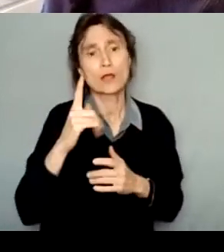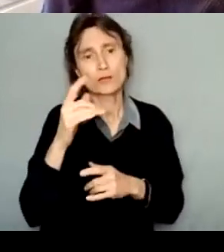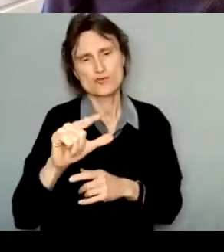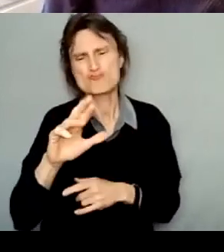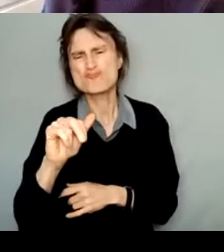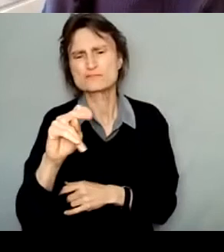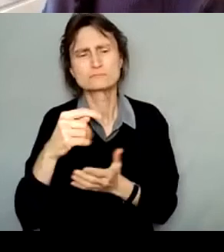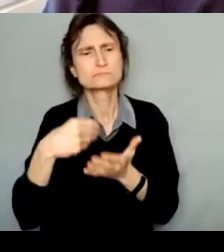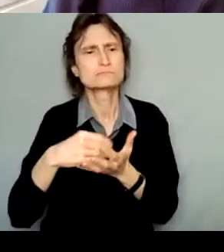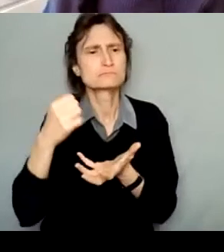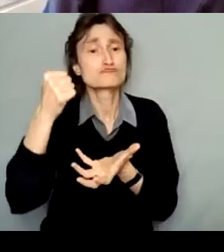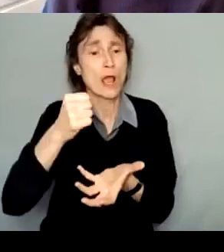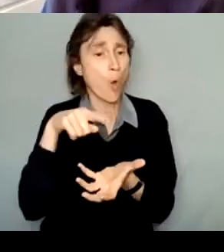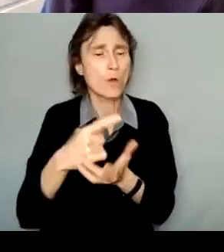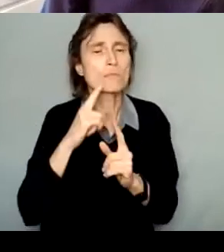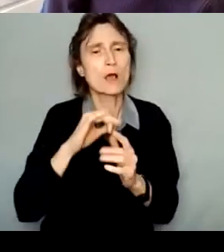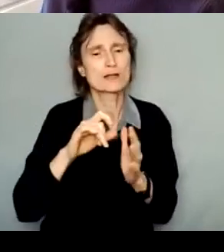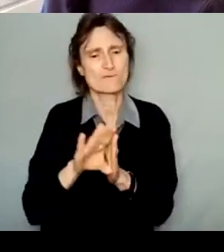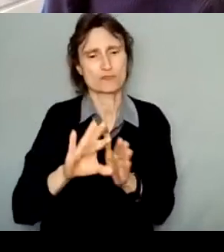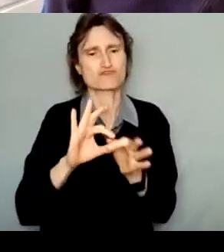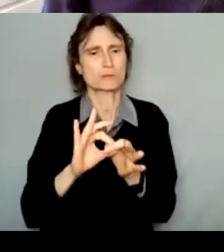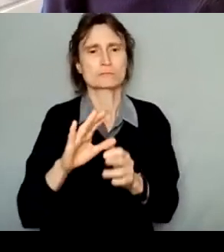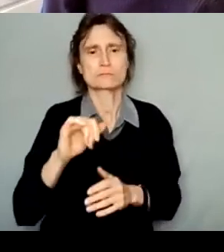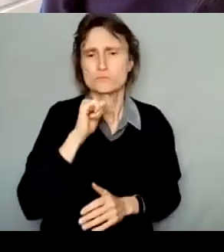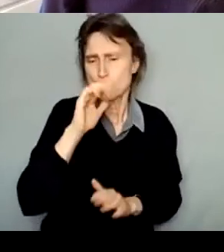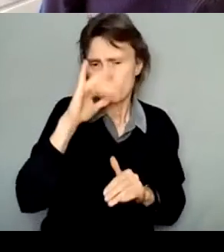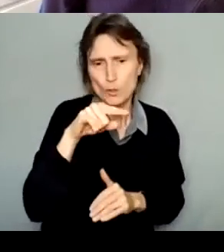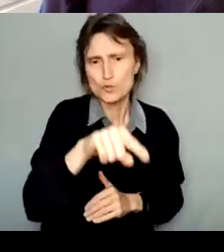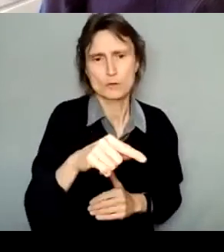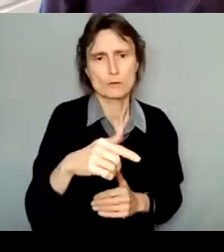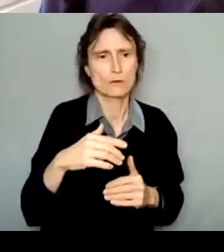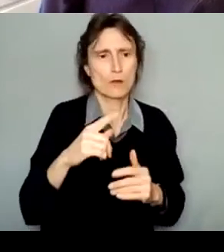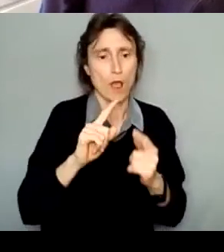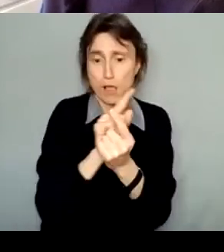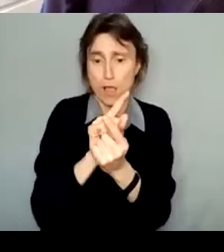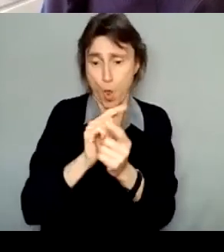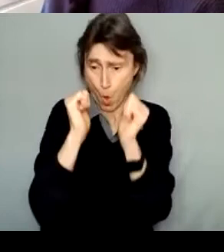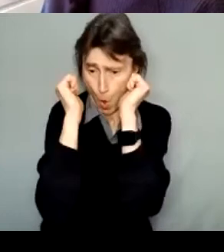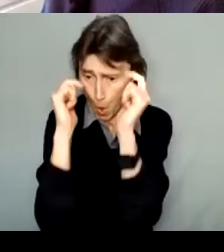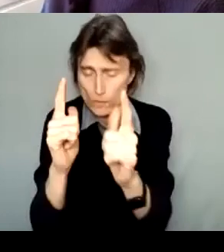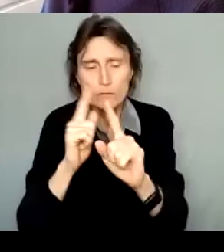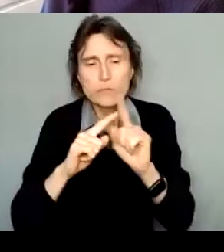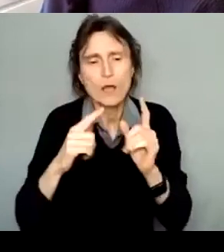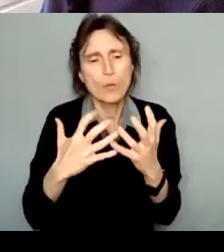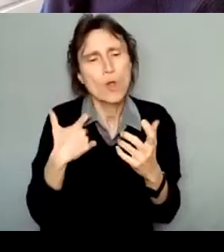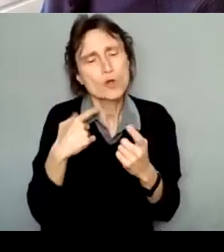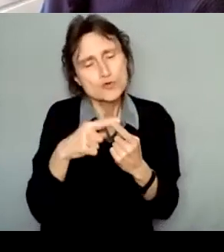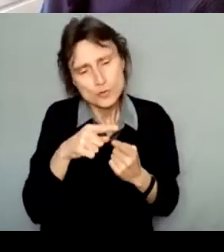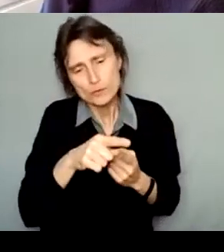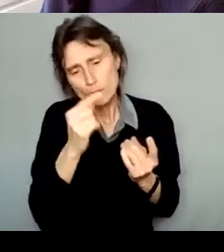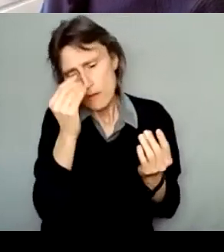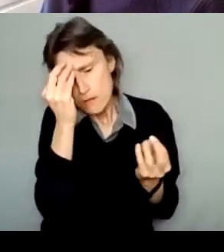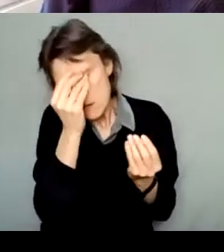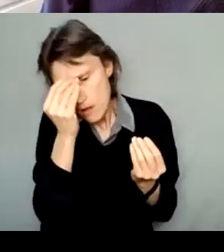relationships. We don't expect you to be everything to everyone, but we do want to see how you are considering others in a thoughtful,